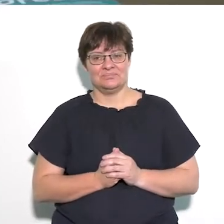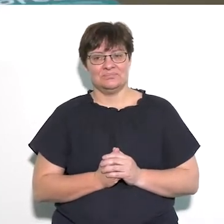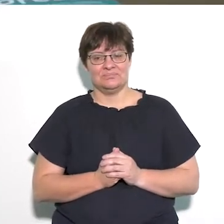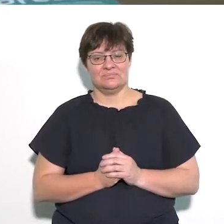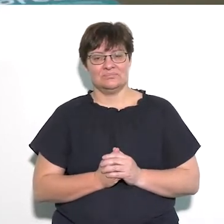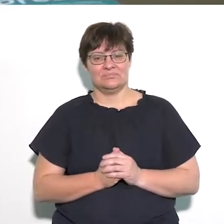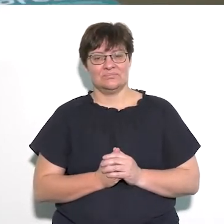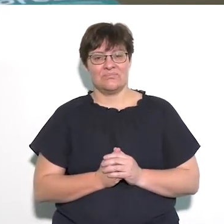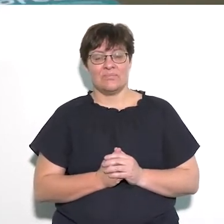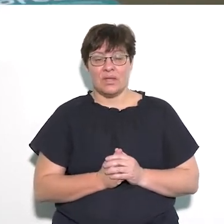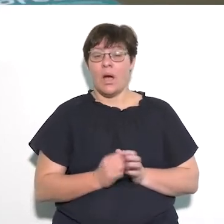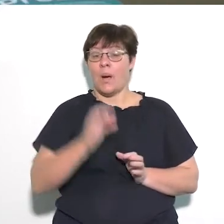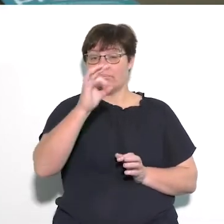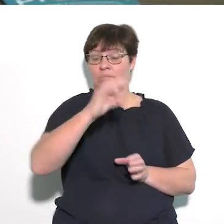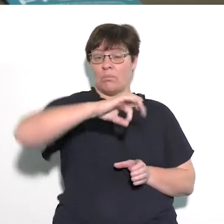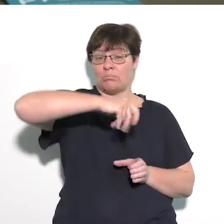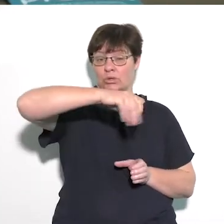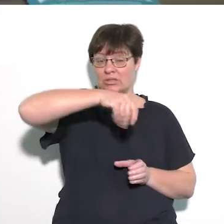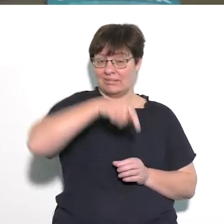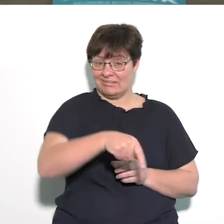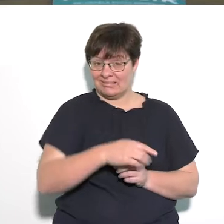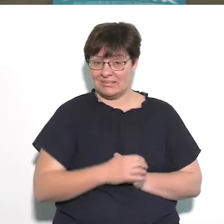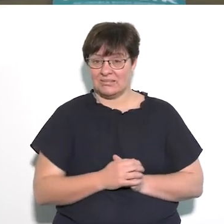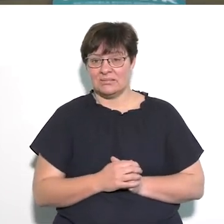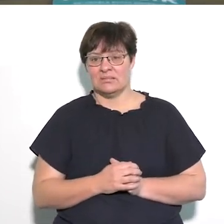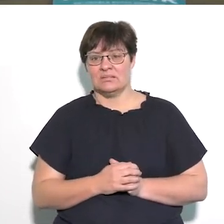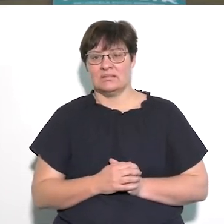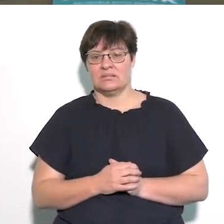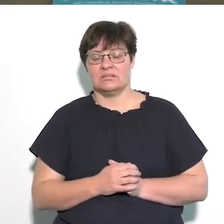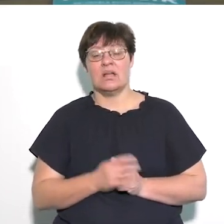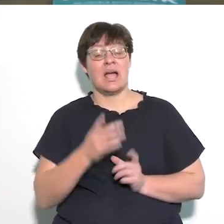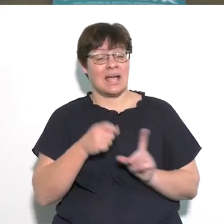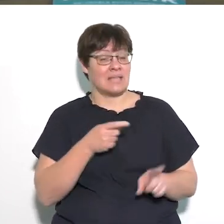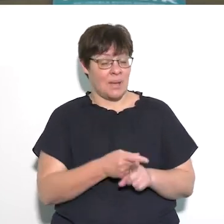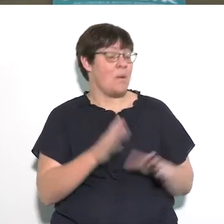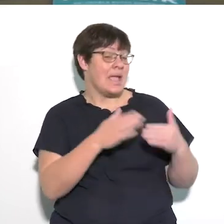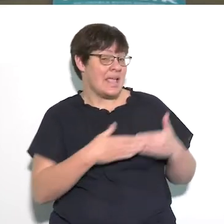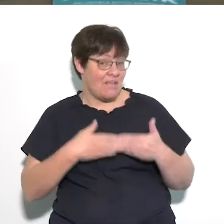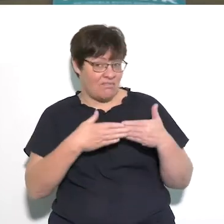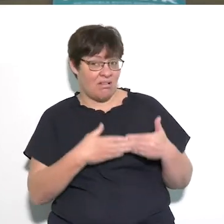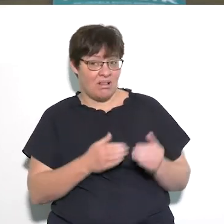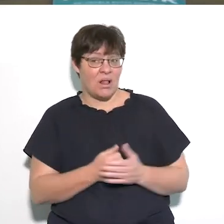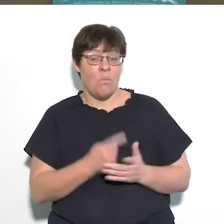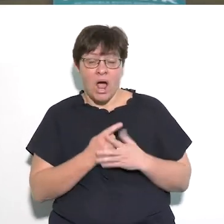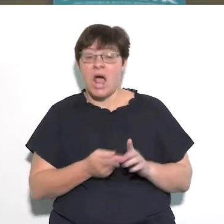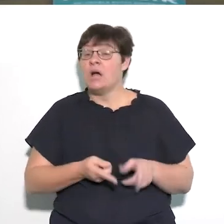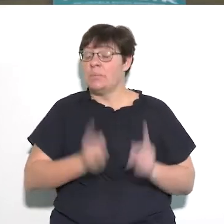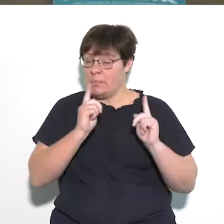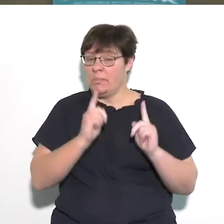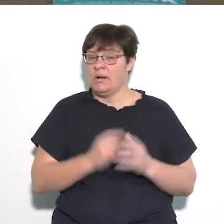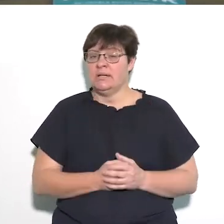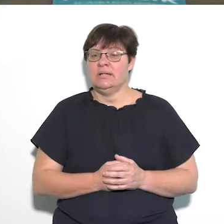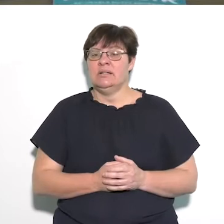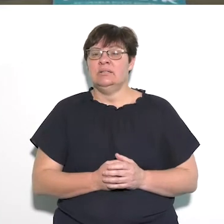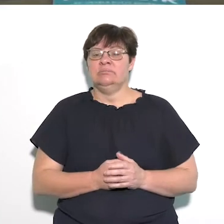So you will take your bottle top, take your cutter, remember to be careful as a cutter is very